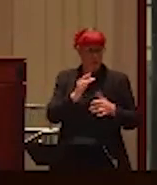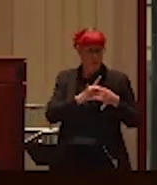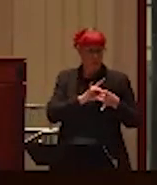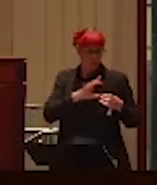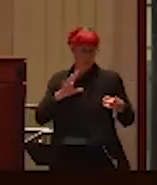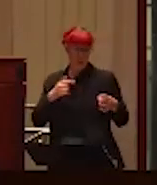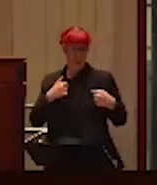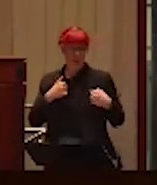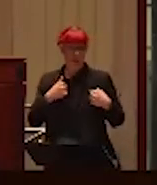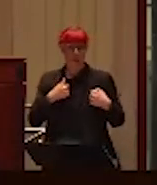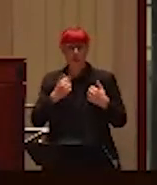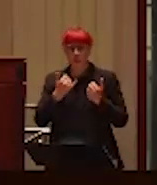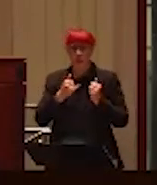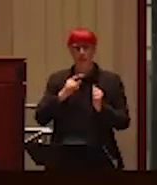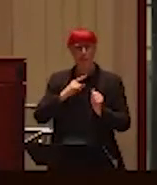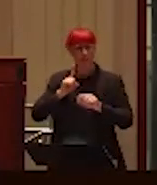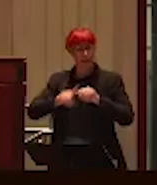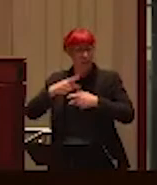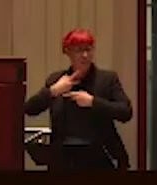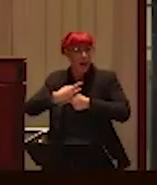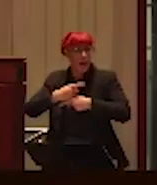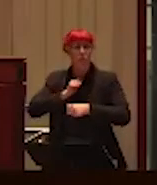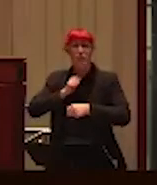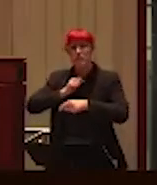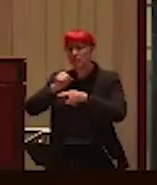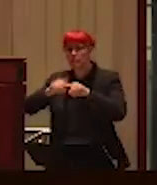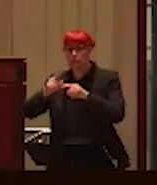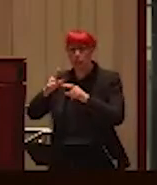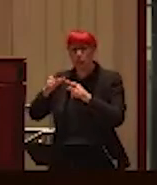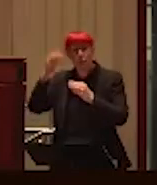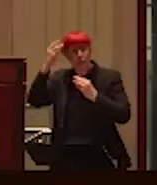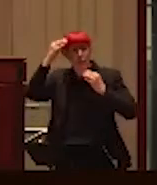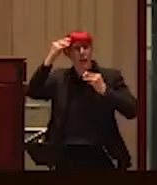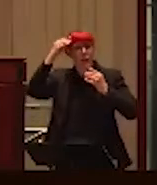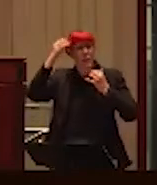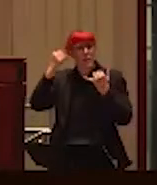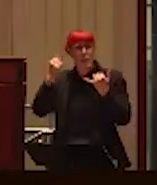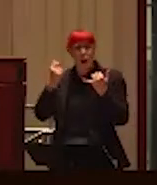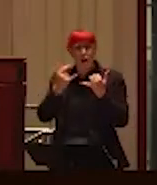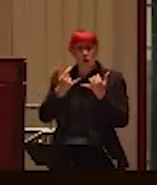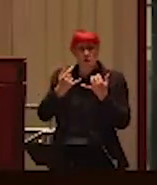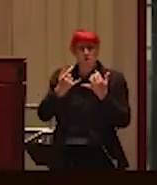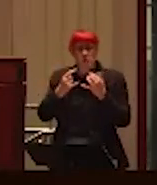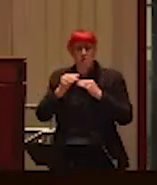those capacities back. Um, but there's still pieces that, you know, I still have, um,